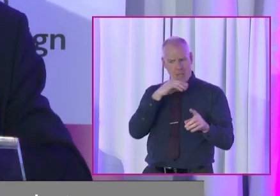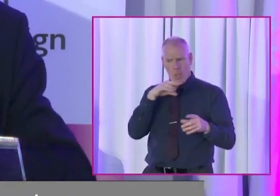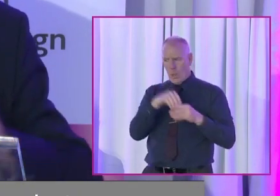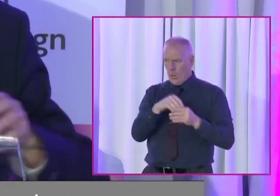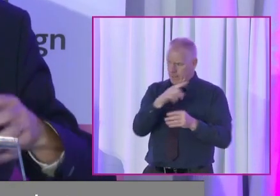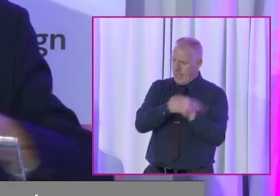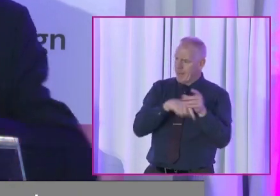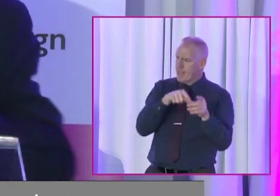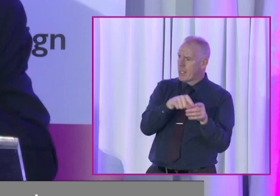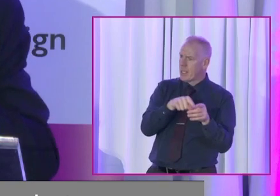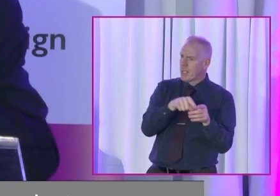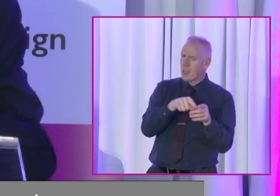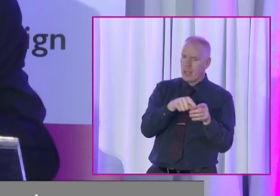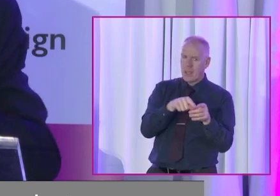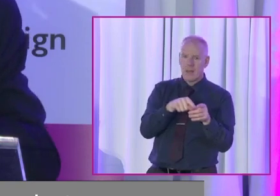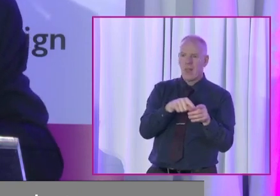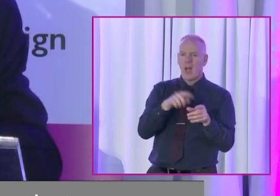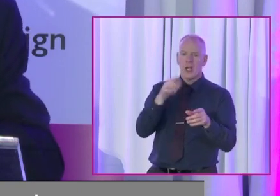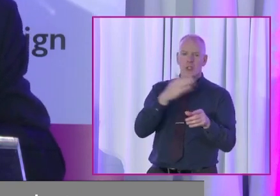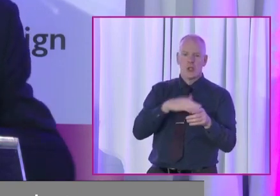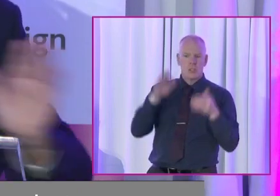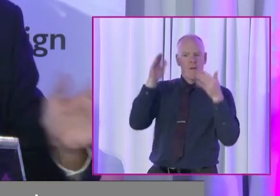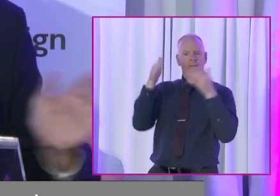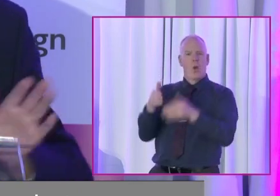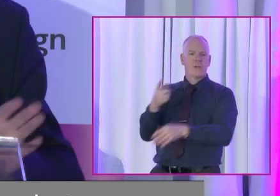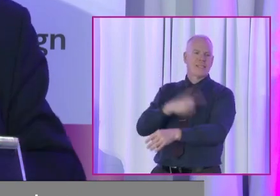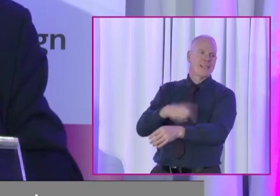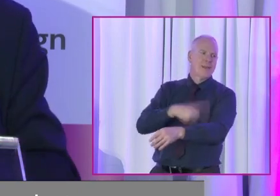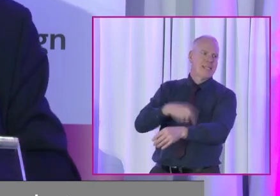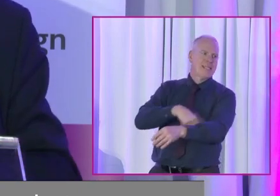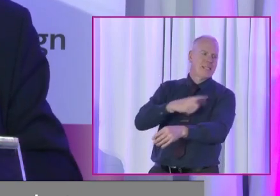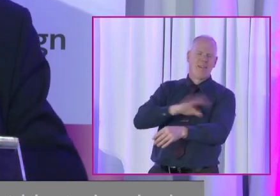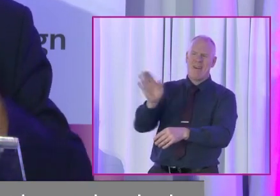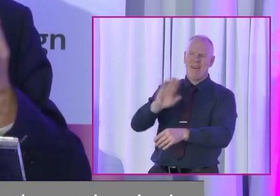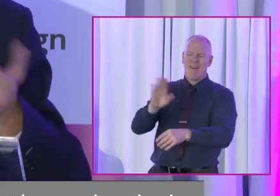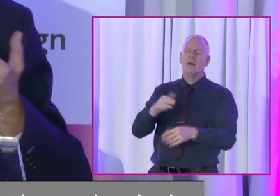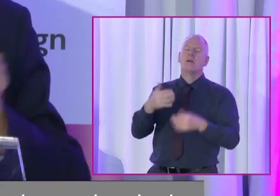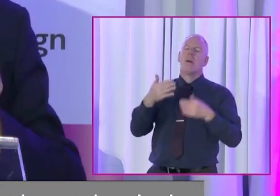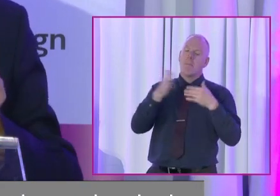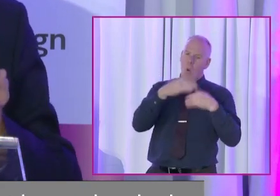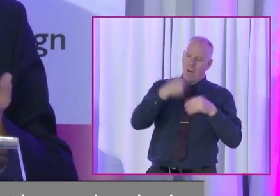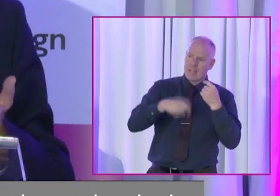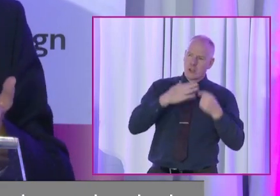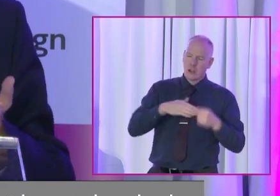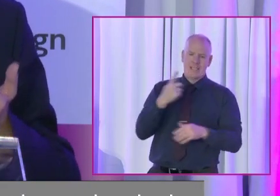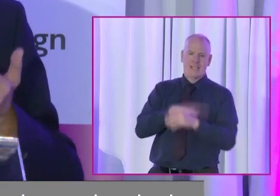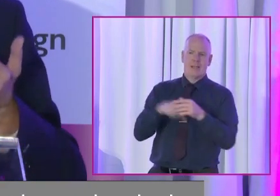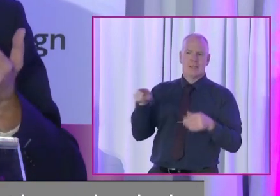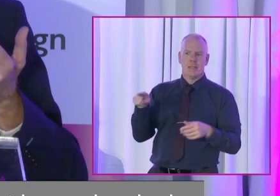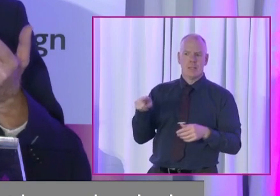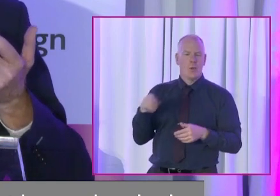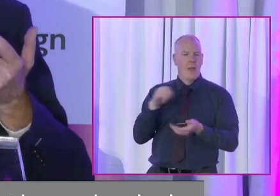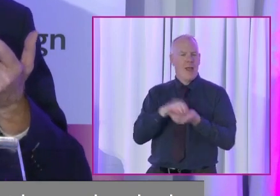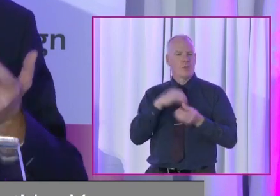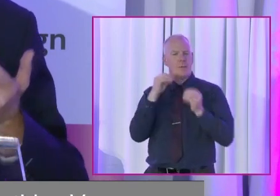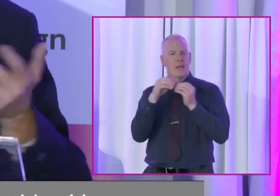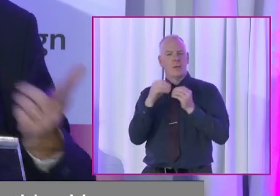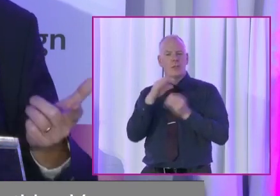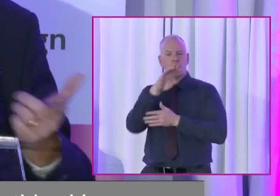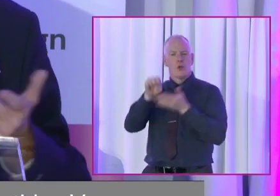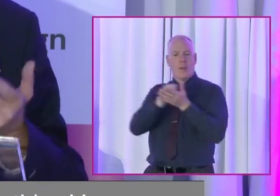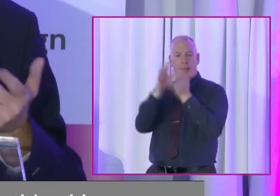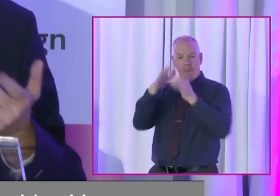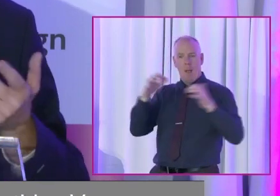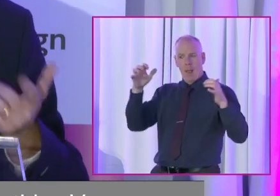disability but beyond a single focus on it. So there's a couple of sides to this. Very quickly to mention the European